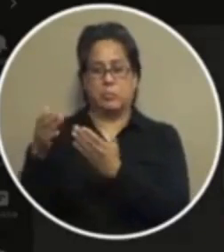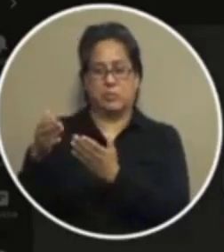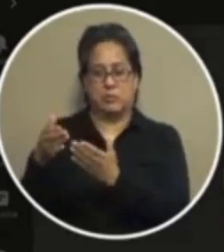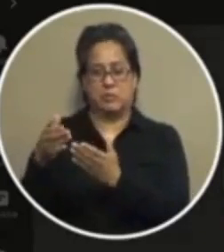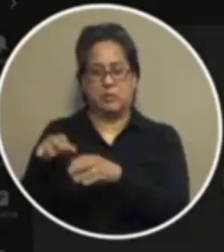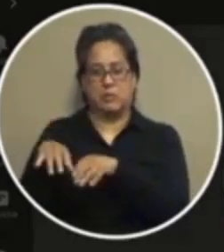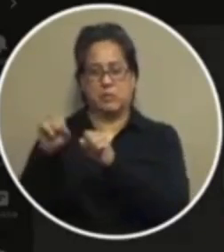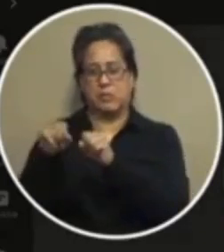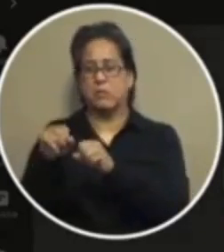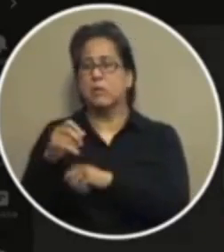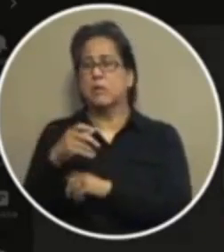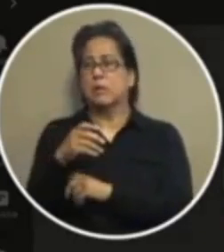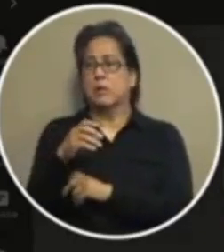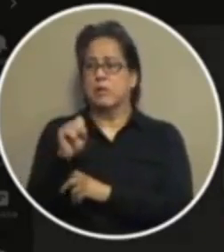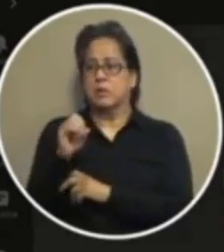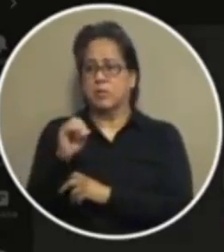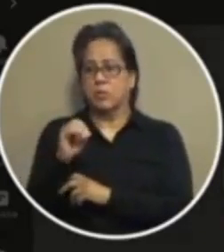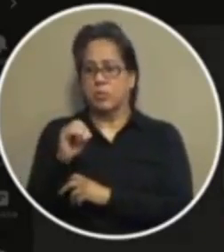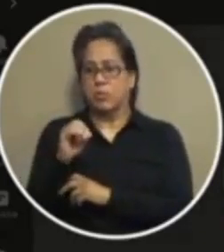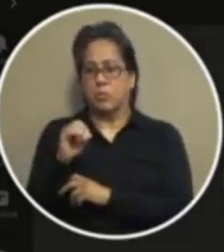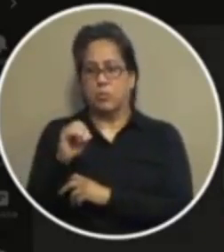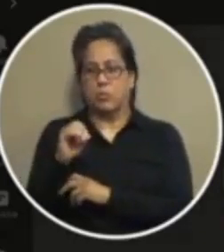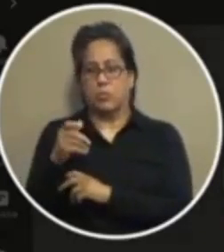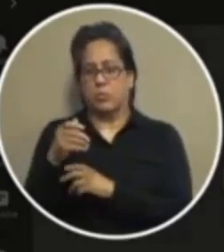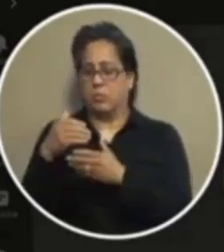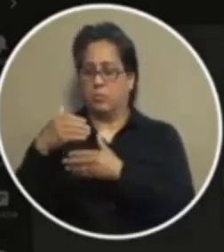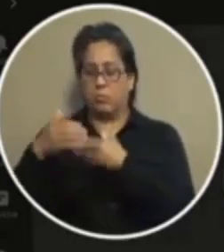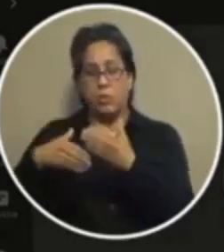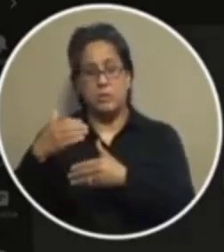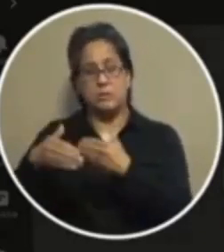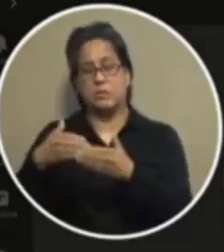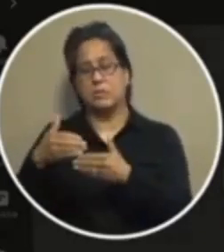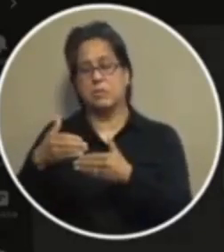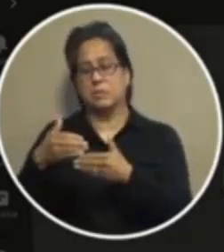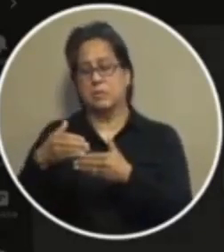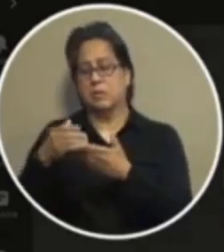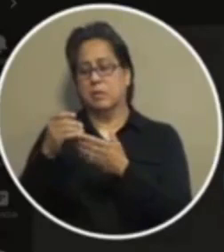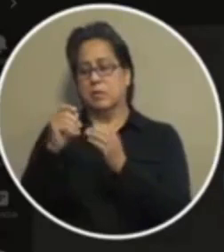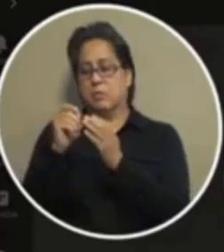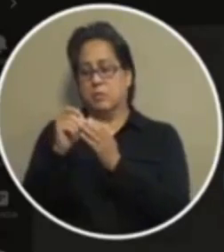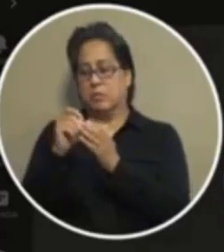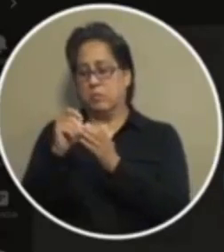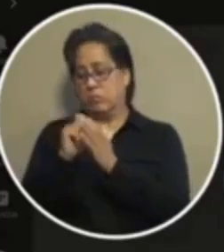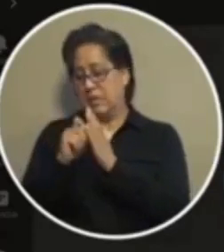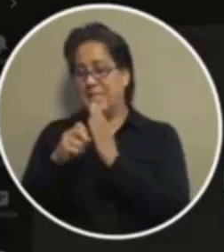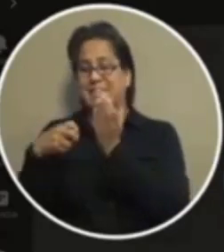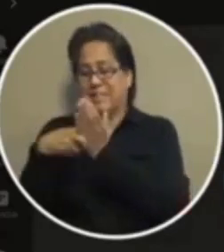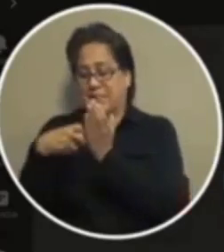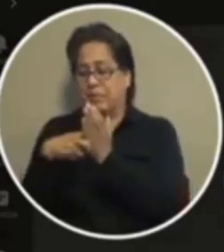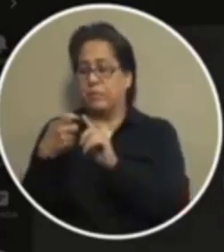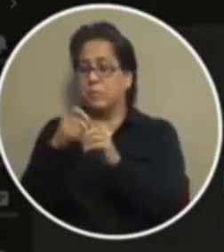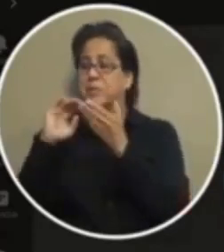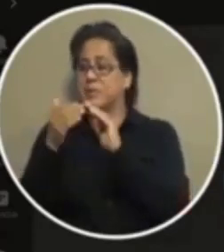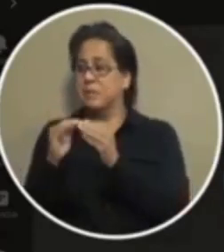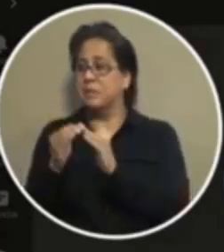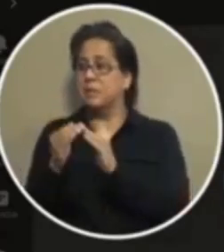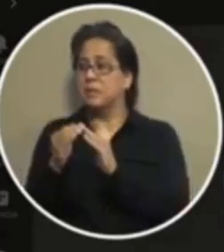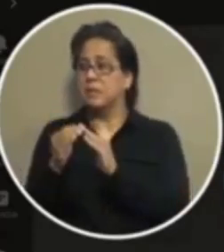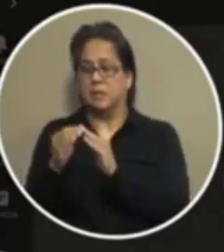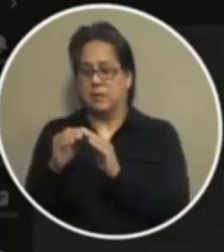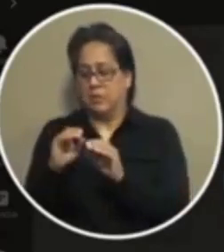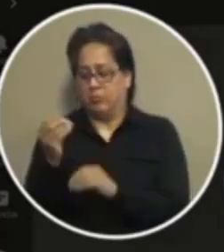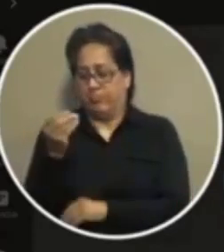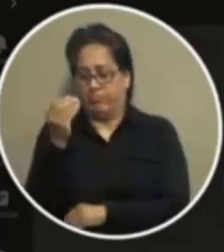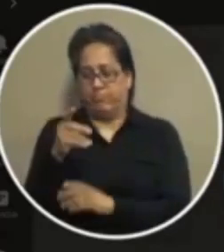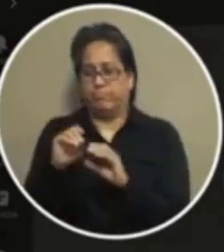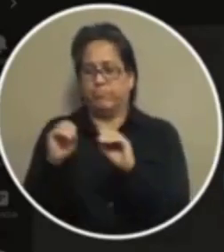so the process of writing a citation from the city has no bearing